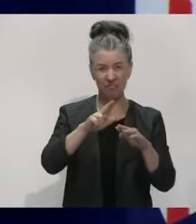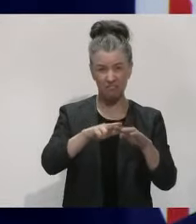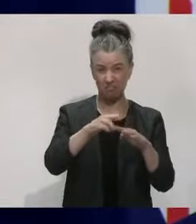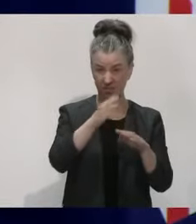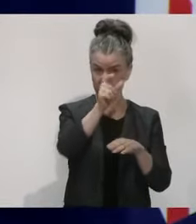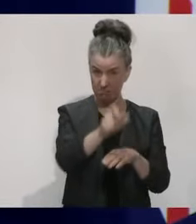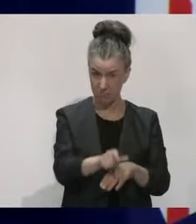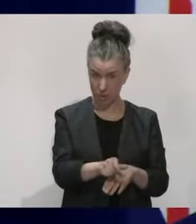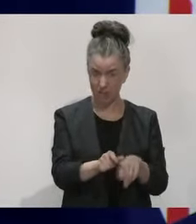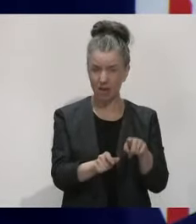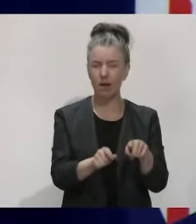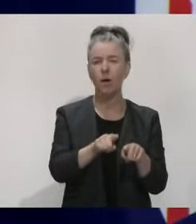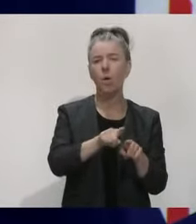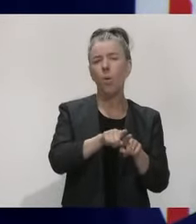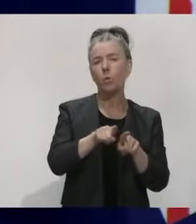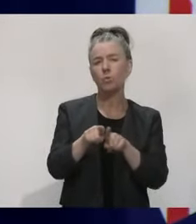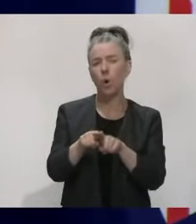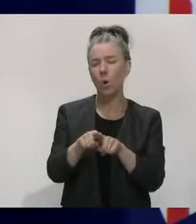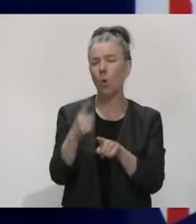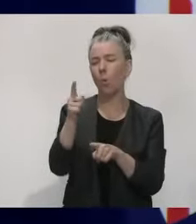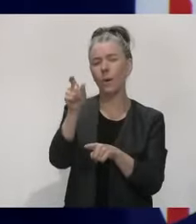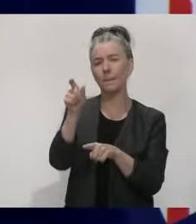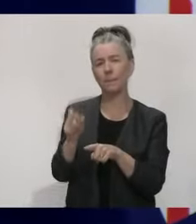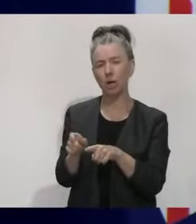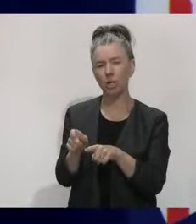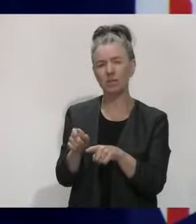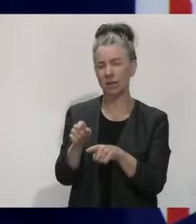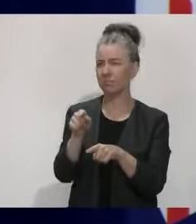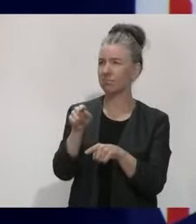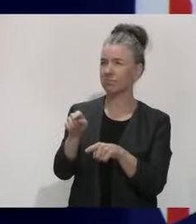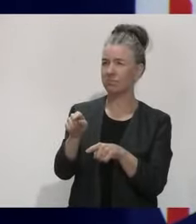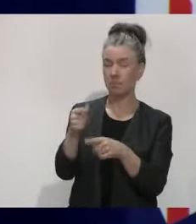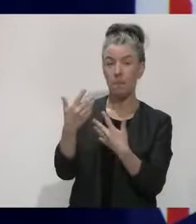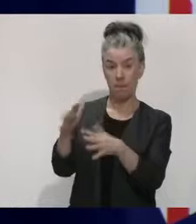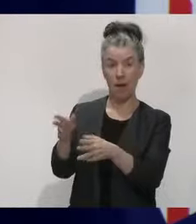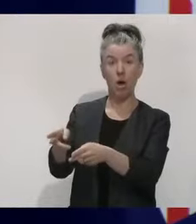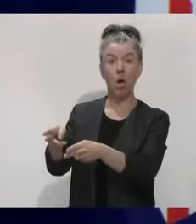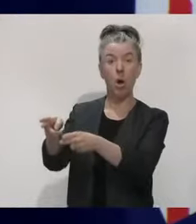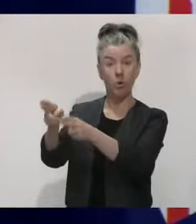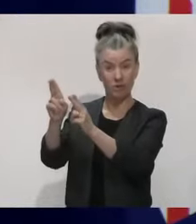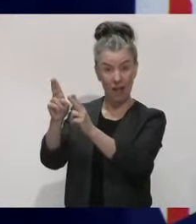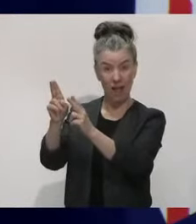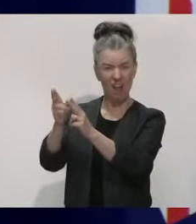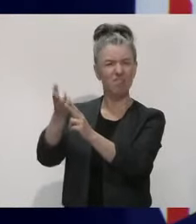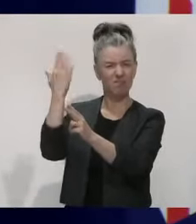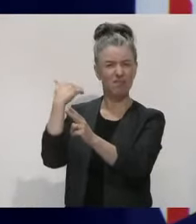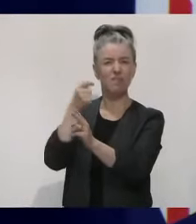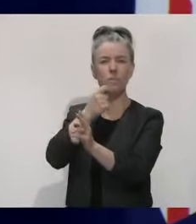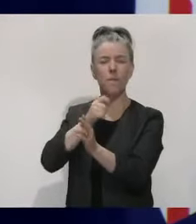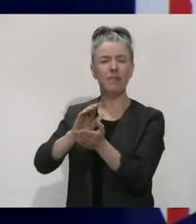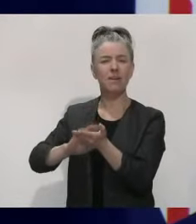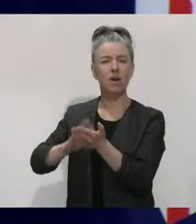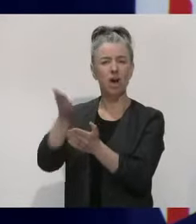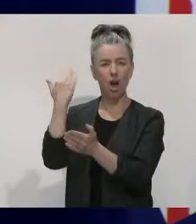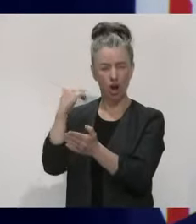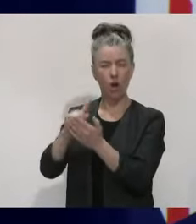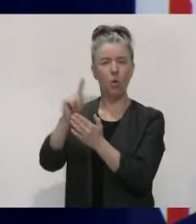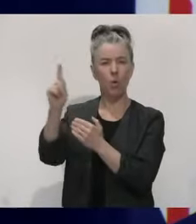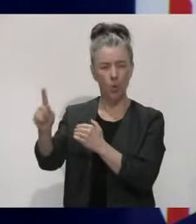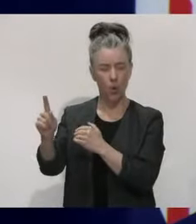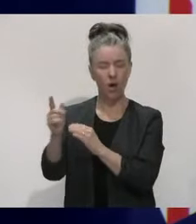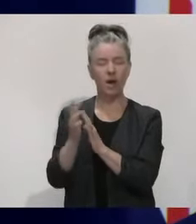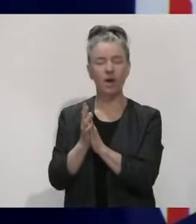the one case was someone who had been in a managed isolation facility some months ago. And the